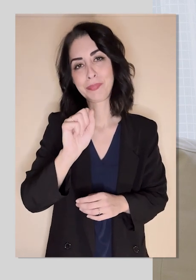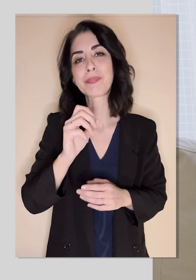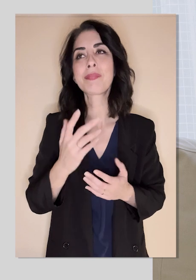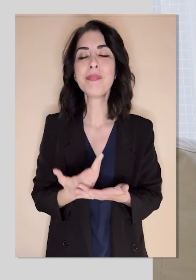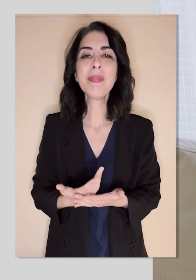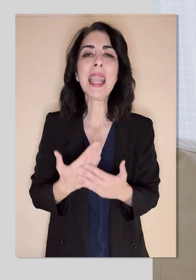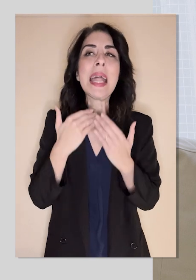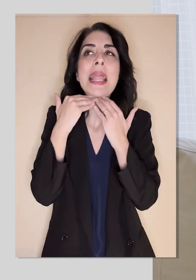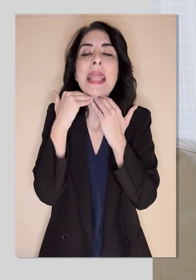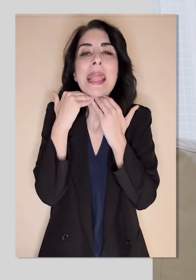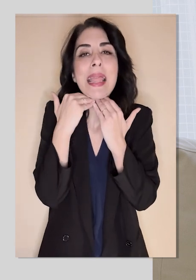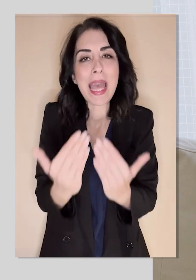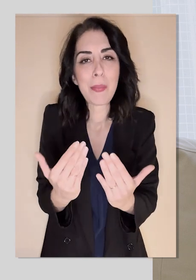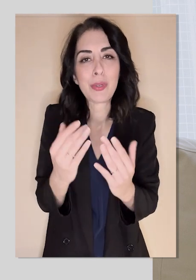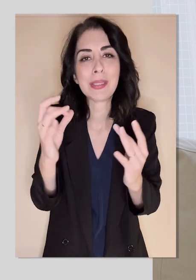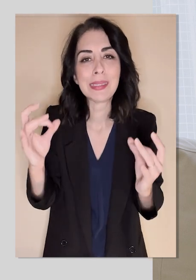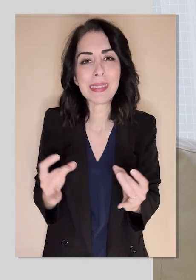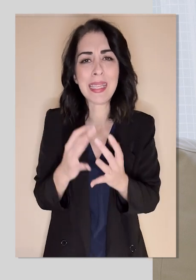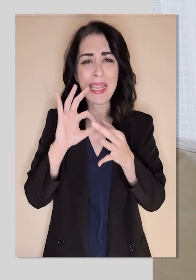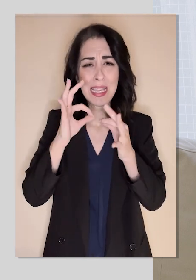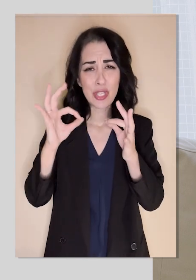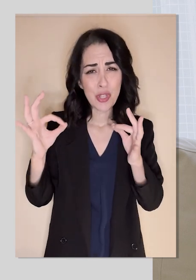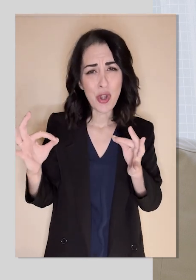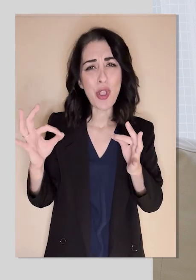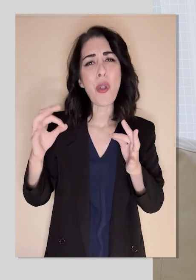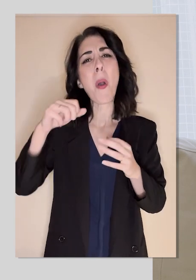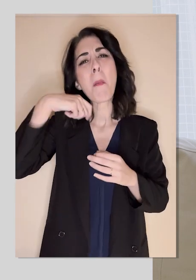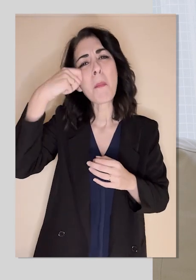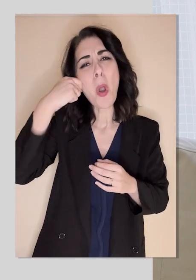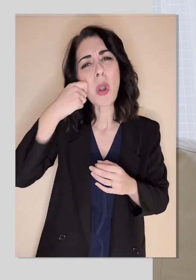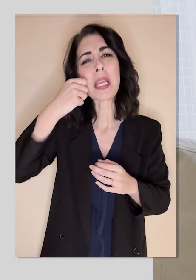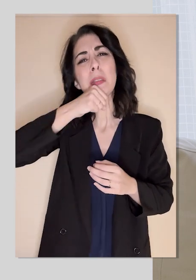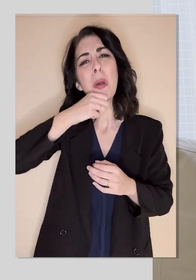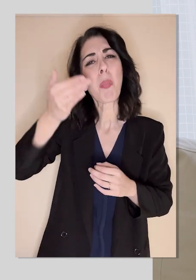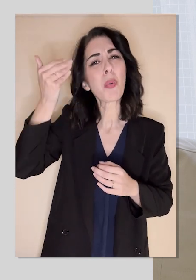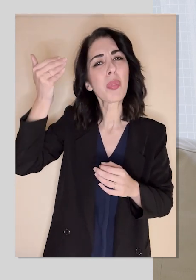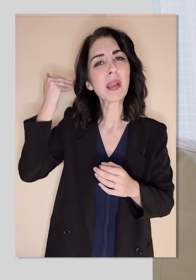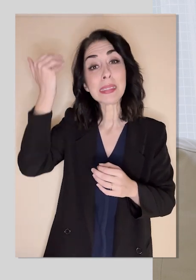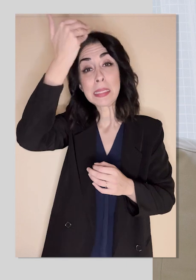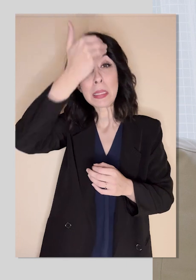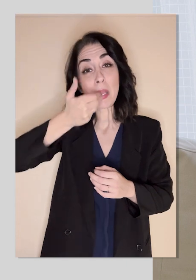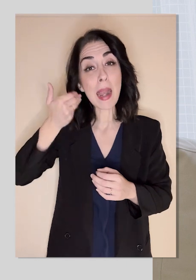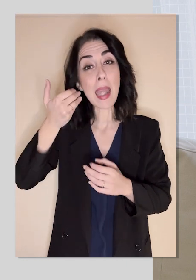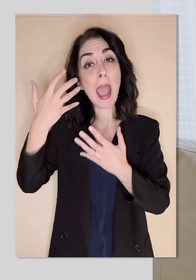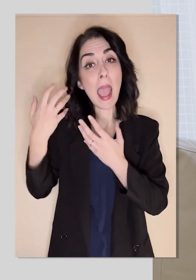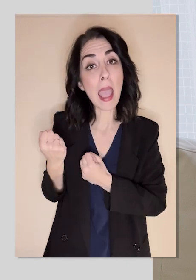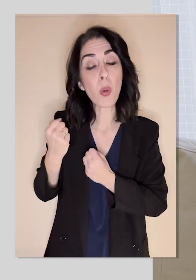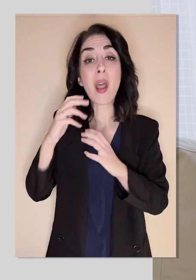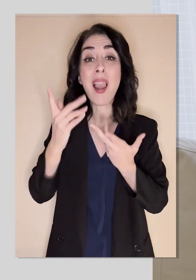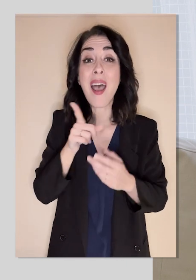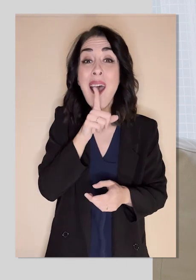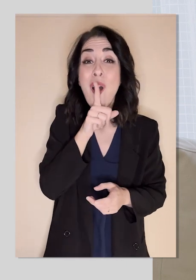family history of migraine, but it's hard to diagnose vestibular migraine without having migraine.